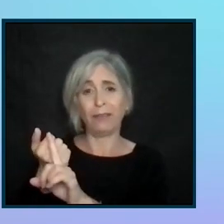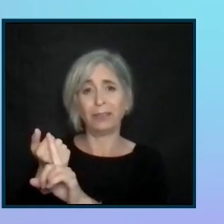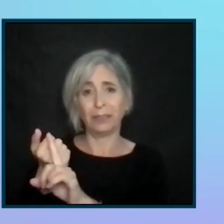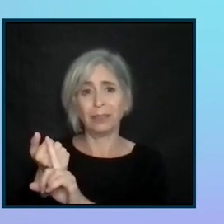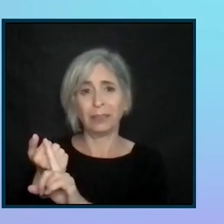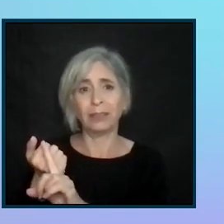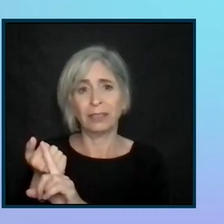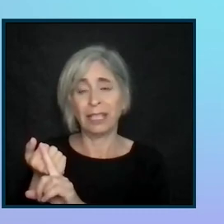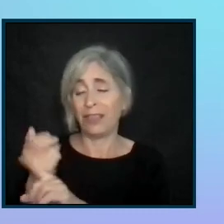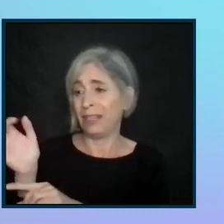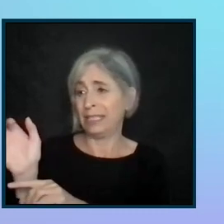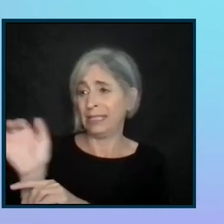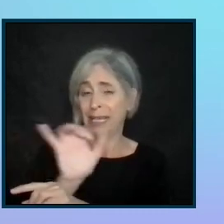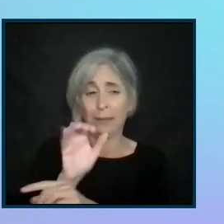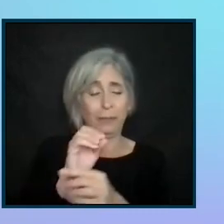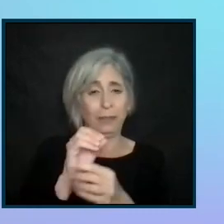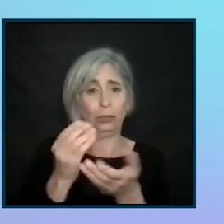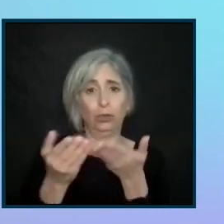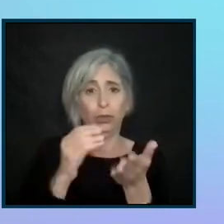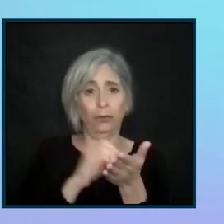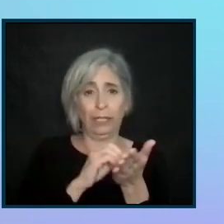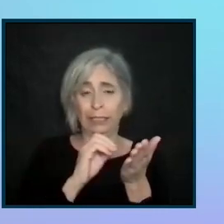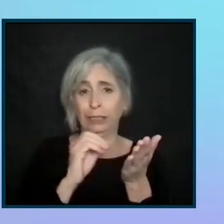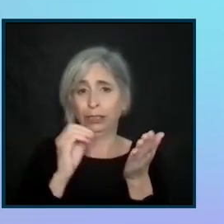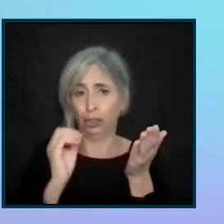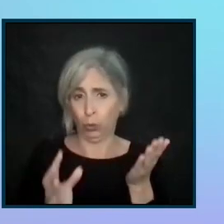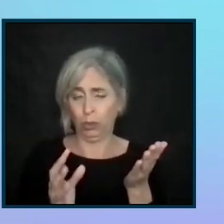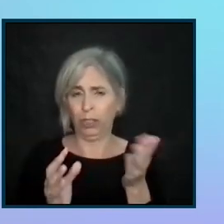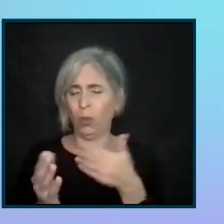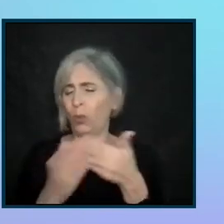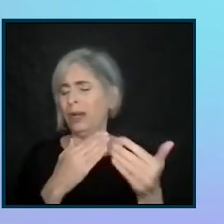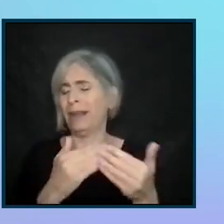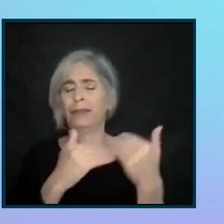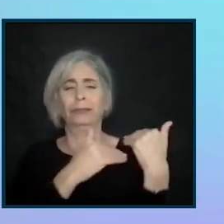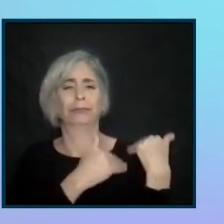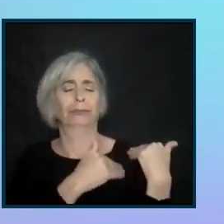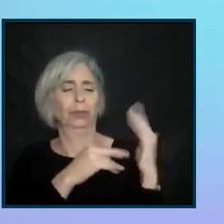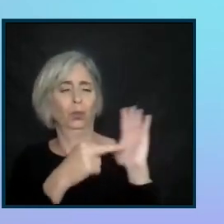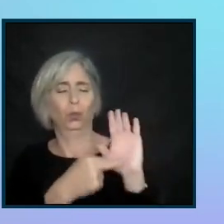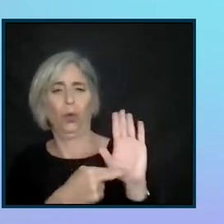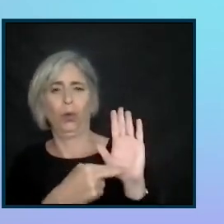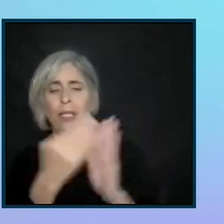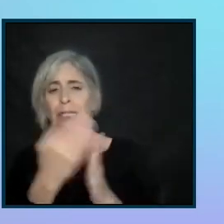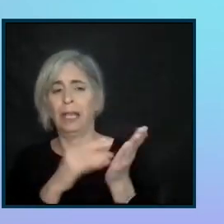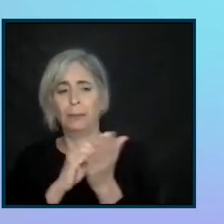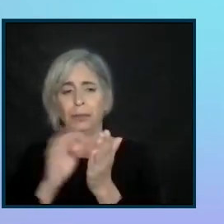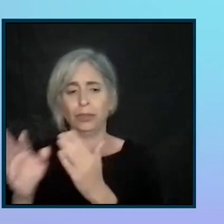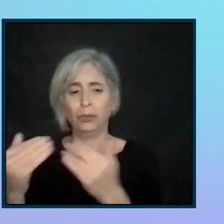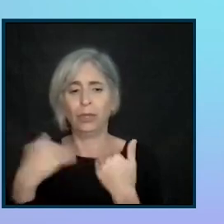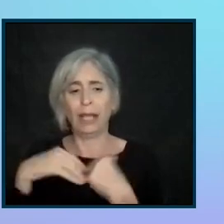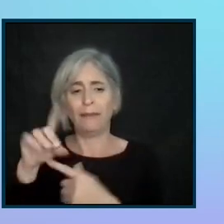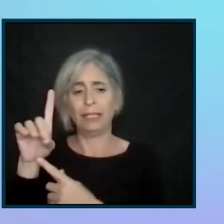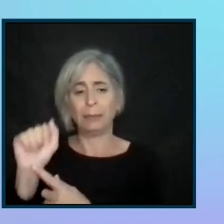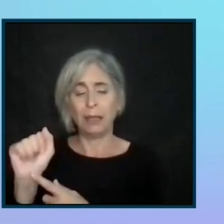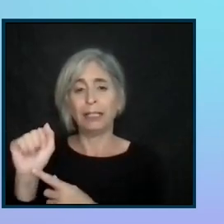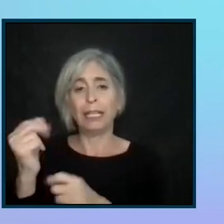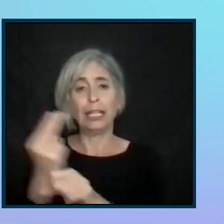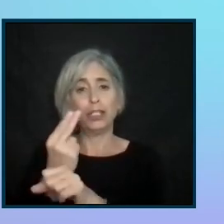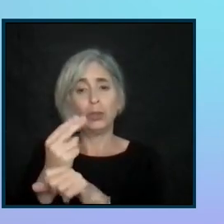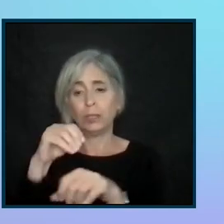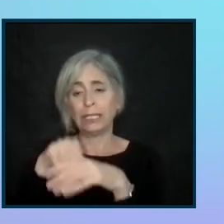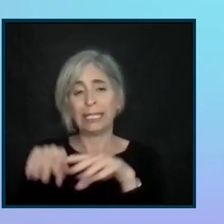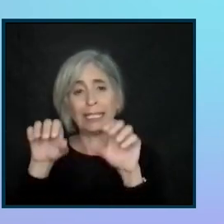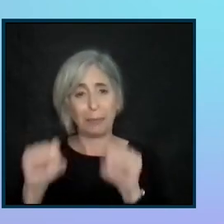students. And our job, whatever it is, whatever role, is to say, you know, some of these students have disabilities and need accessibility.